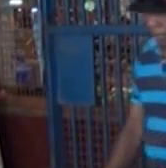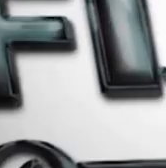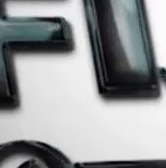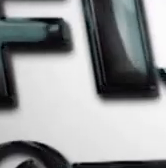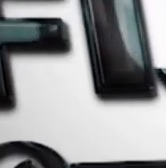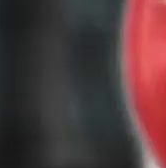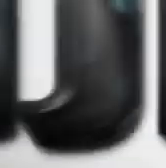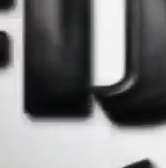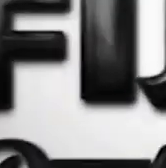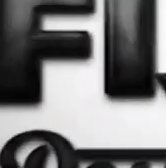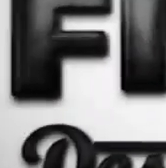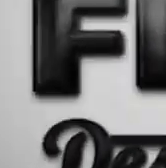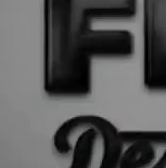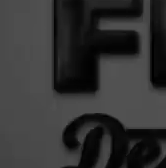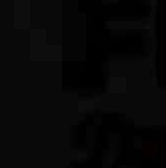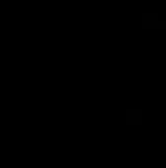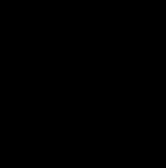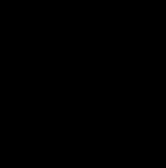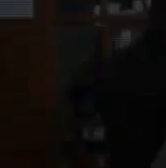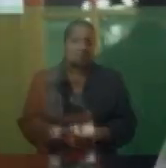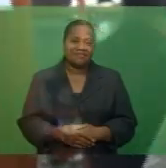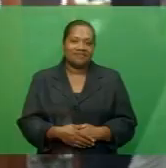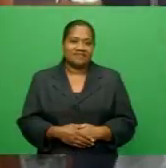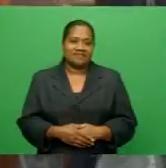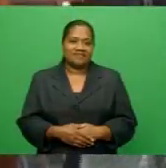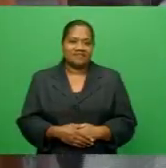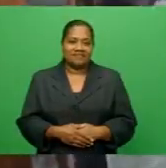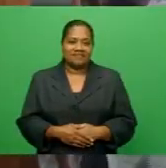Radio Fiji 2, Tezhki Dharkan